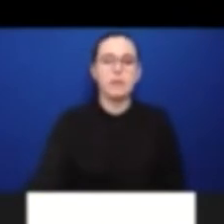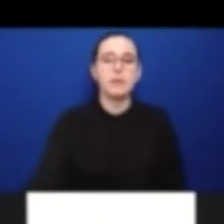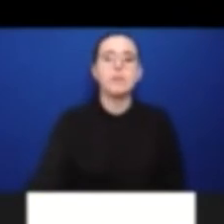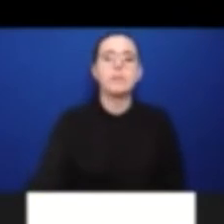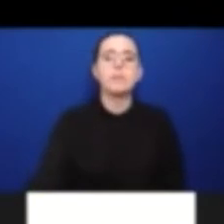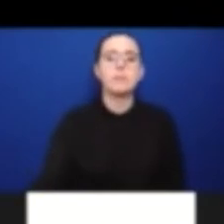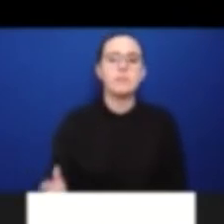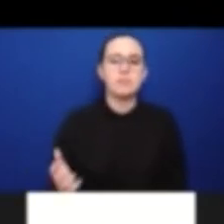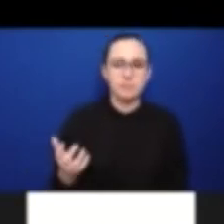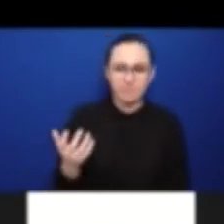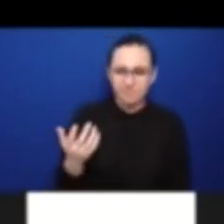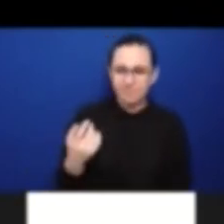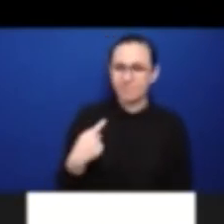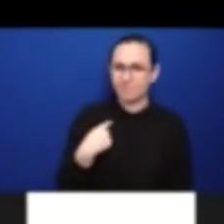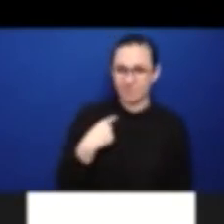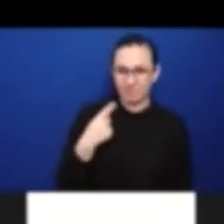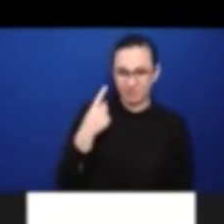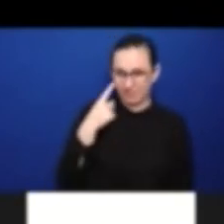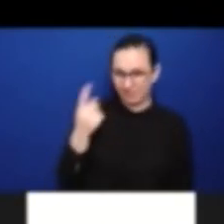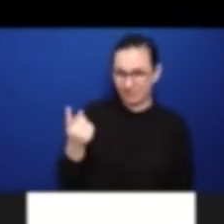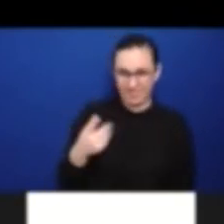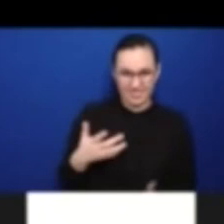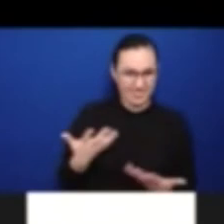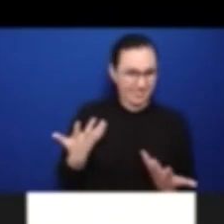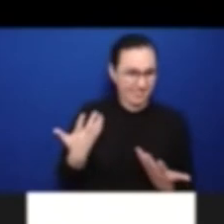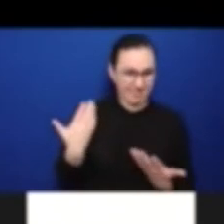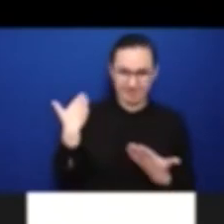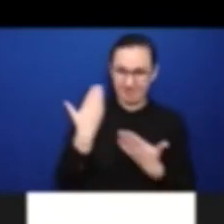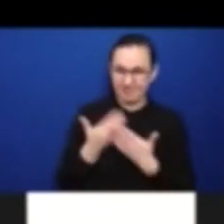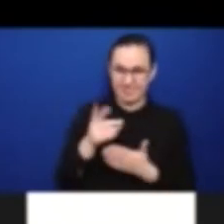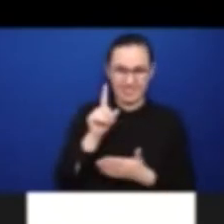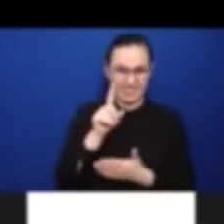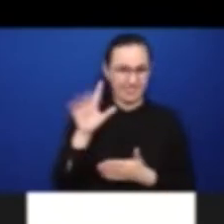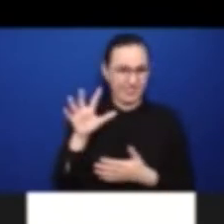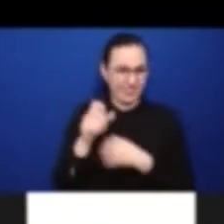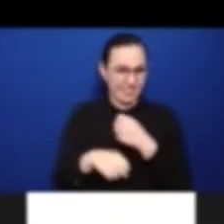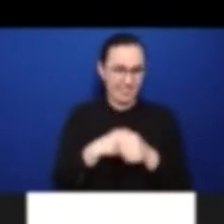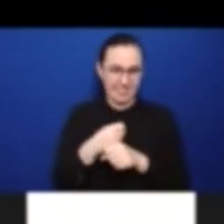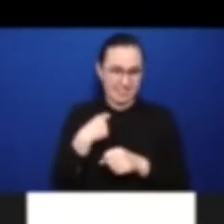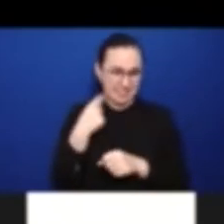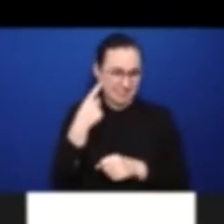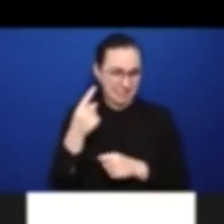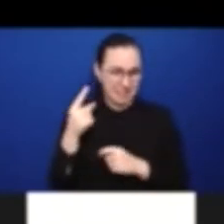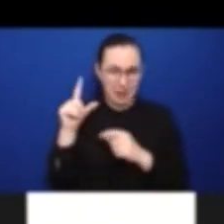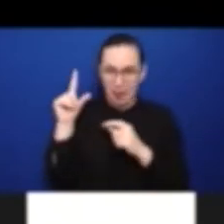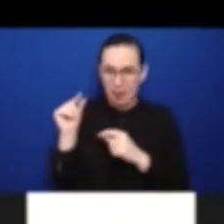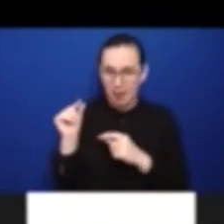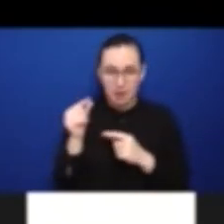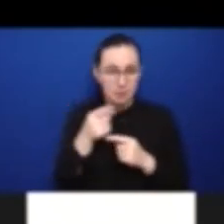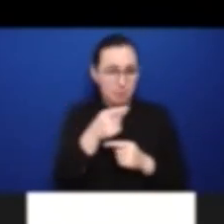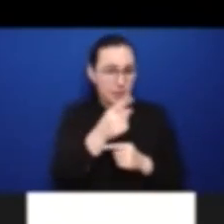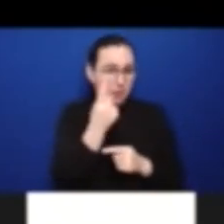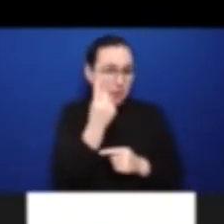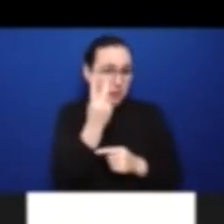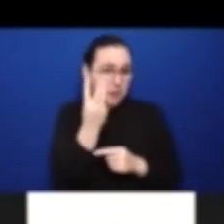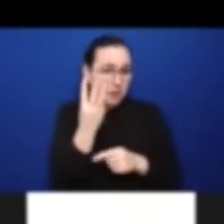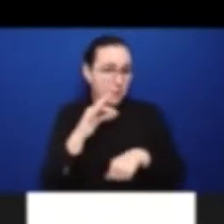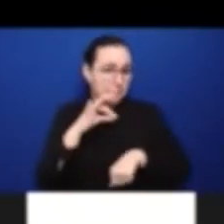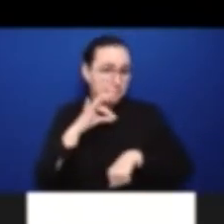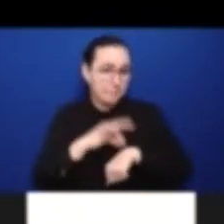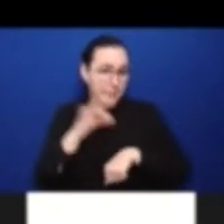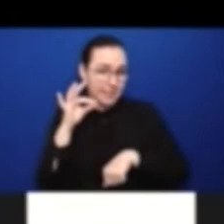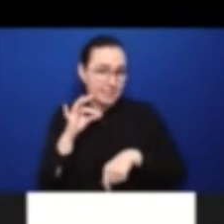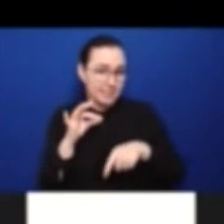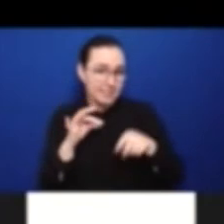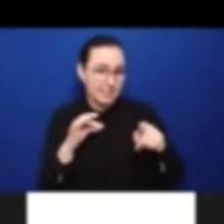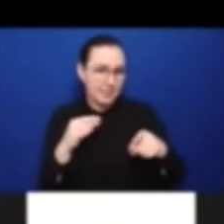welcome to give you the floor for the last few minutes that we have here together. I'm always interested in what you have to